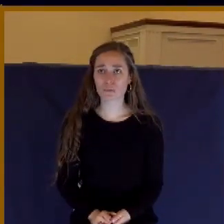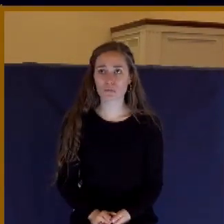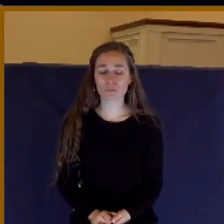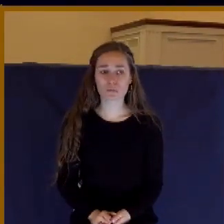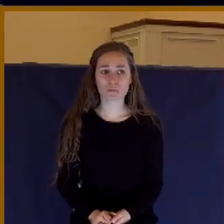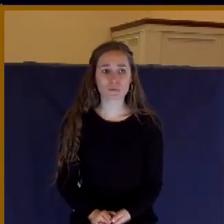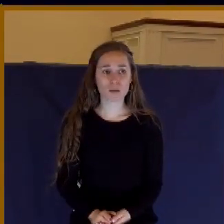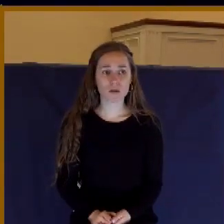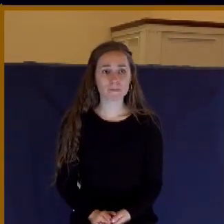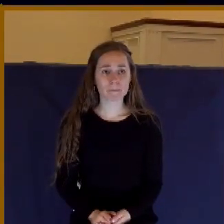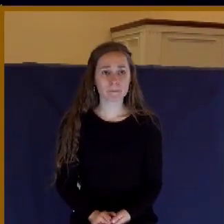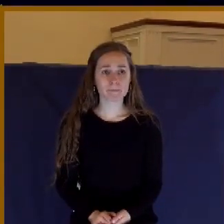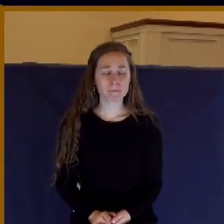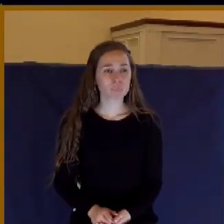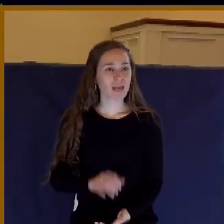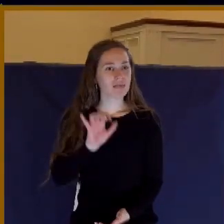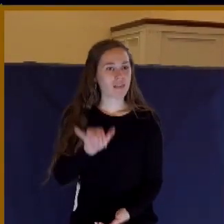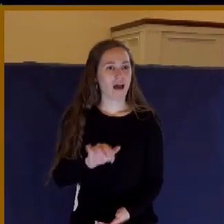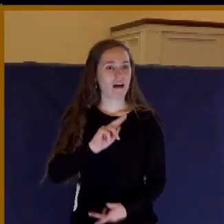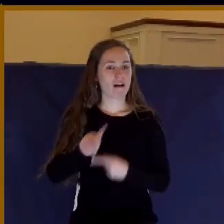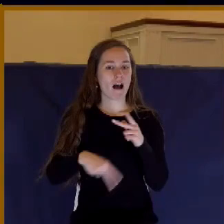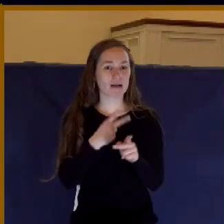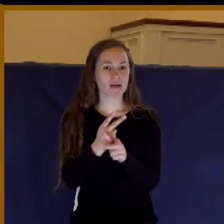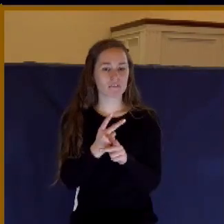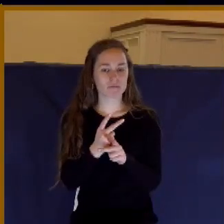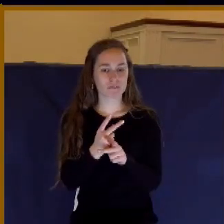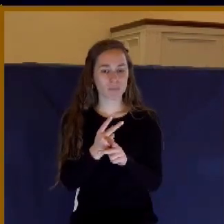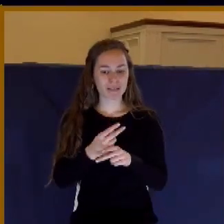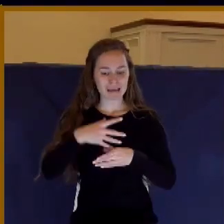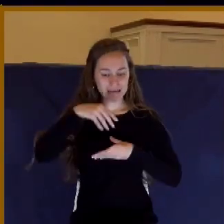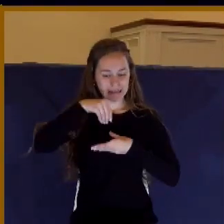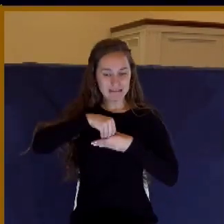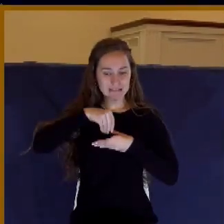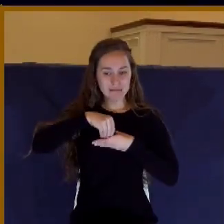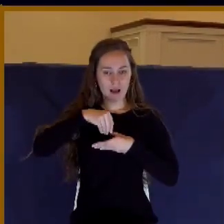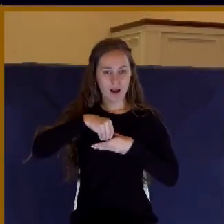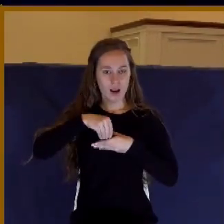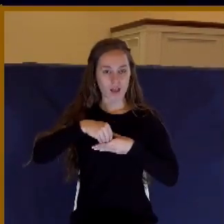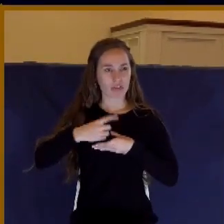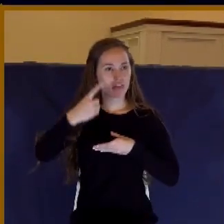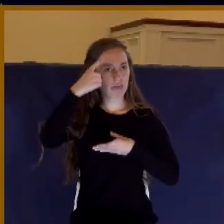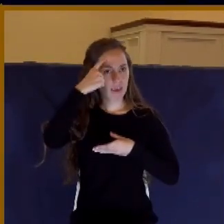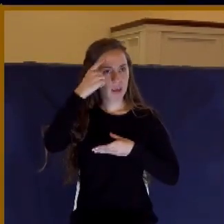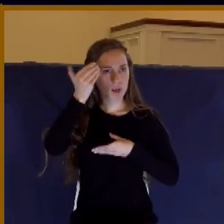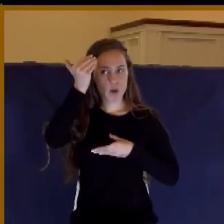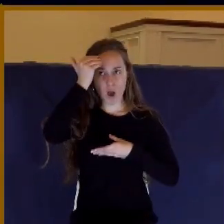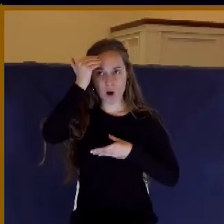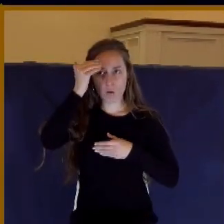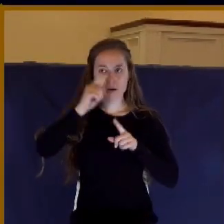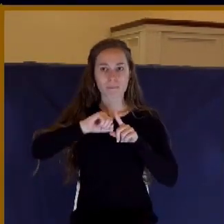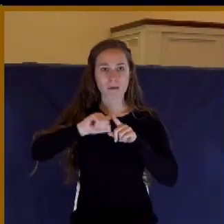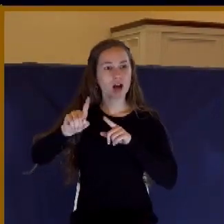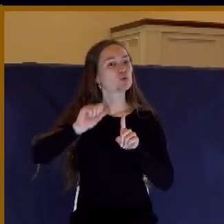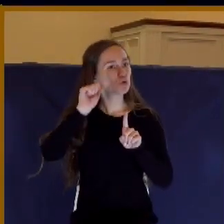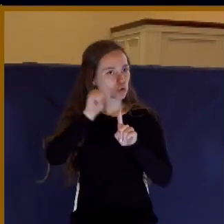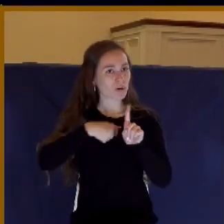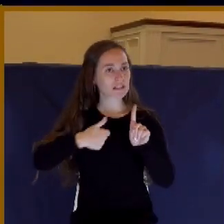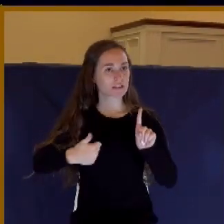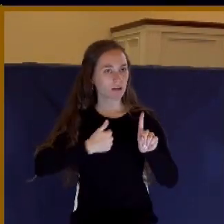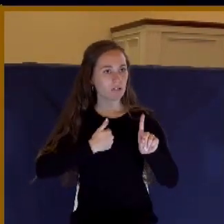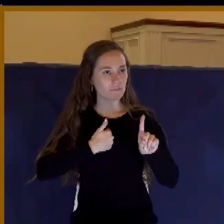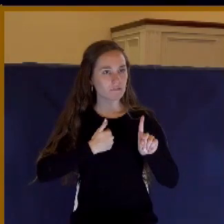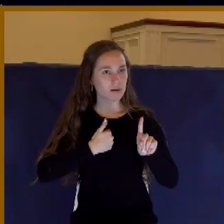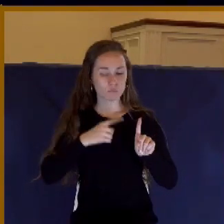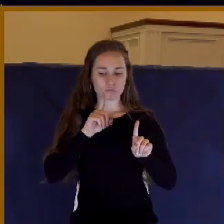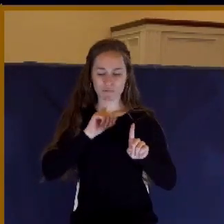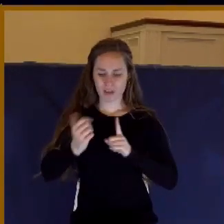To have that kind of self-deception. For a person to actually believe that they're going to heaven, to think that they're entering in those pearly